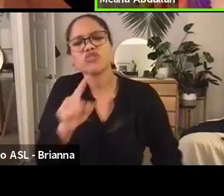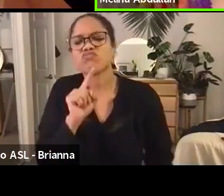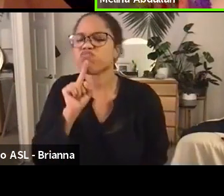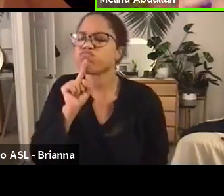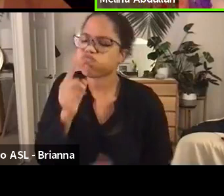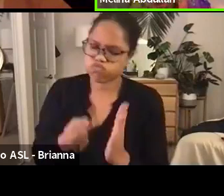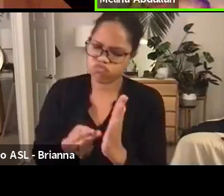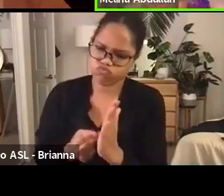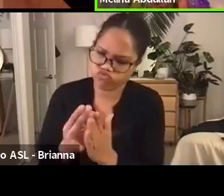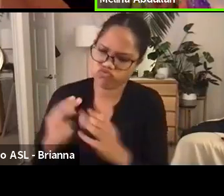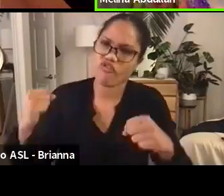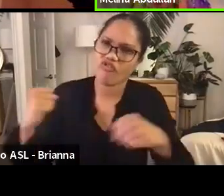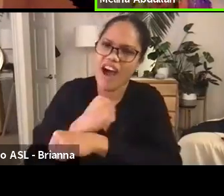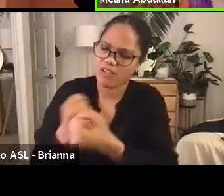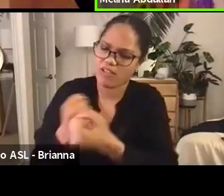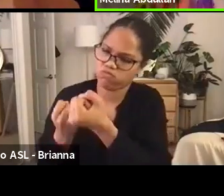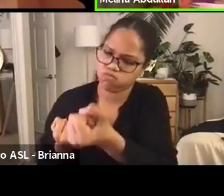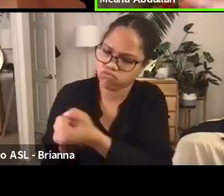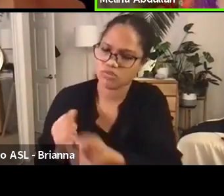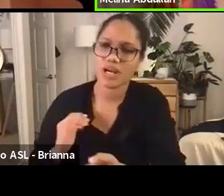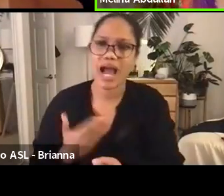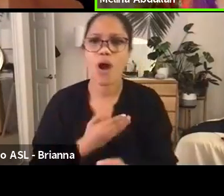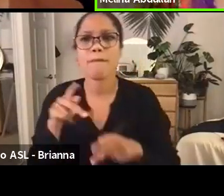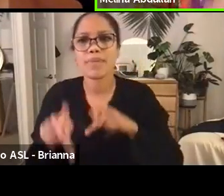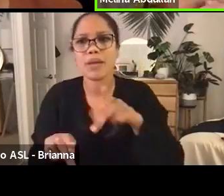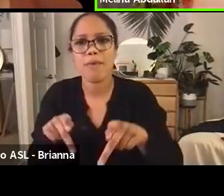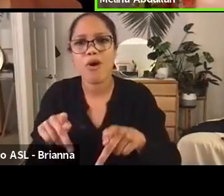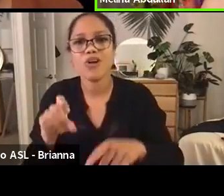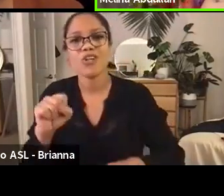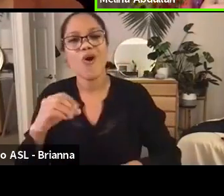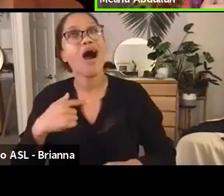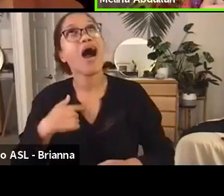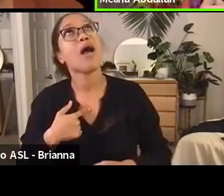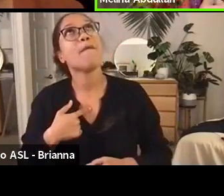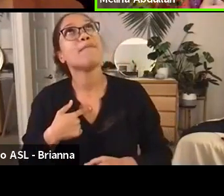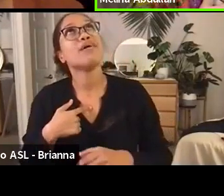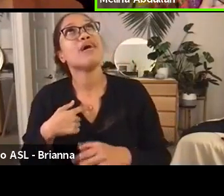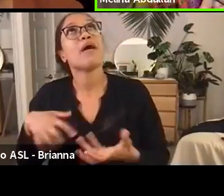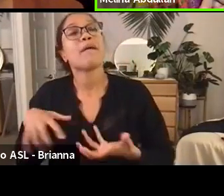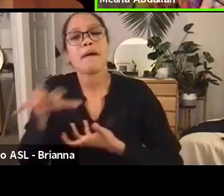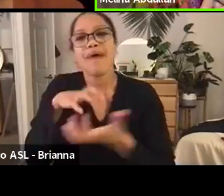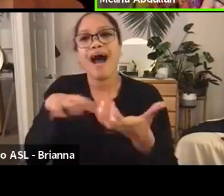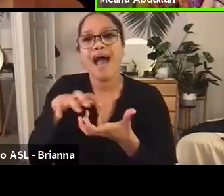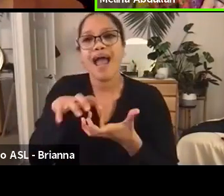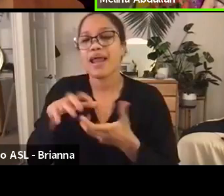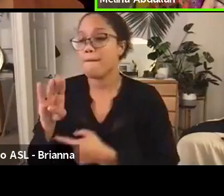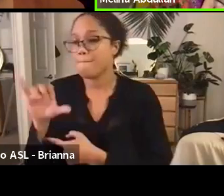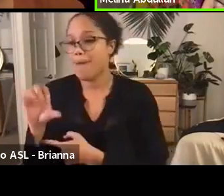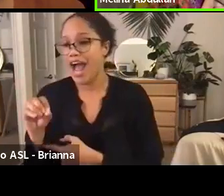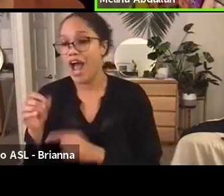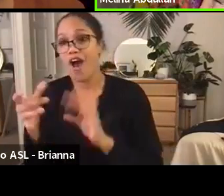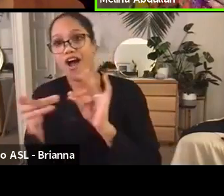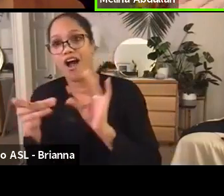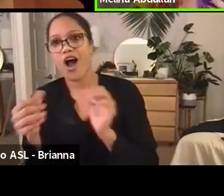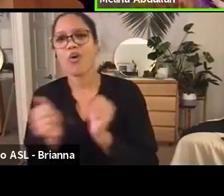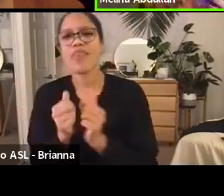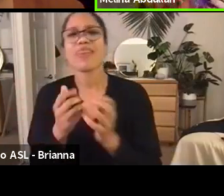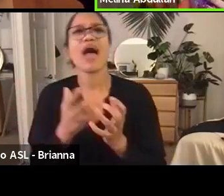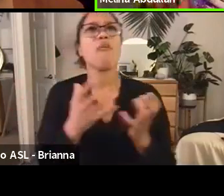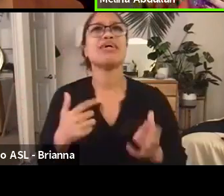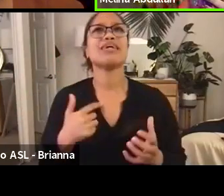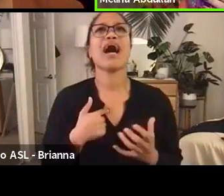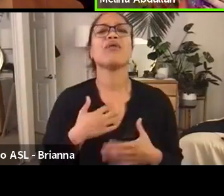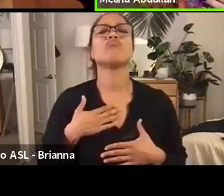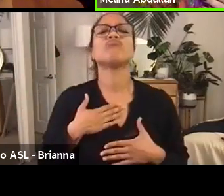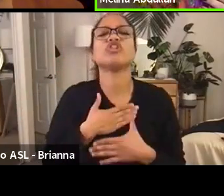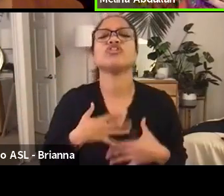Um, so I'm trying to combine the bio with how much I appreciate and cherish the way that you're